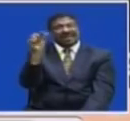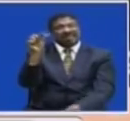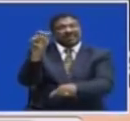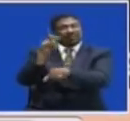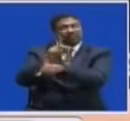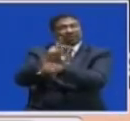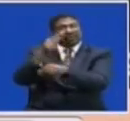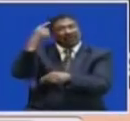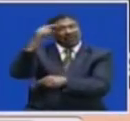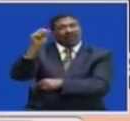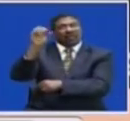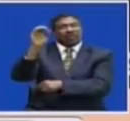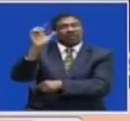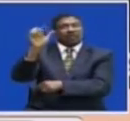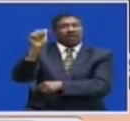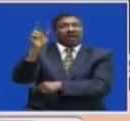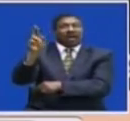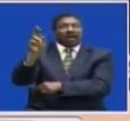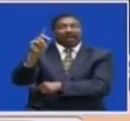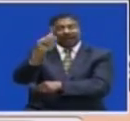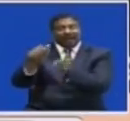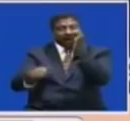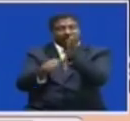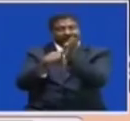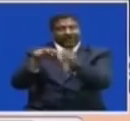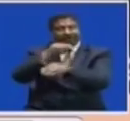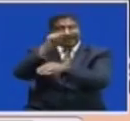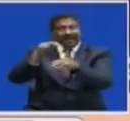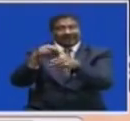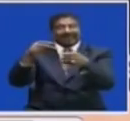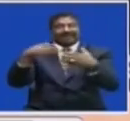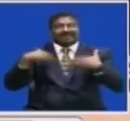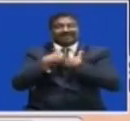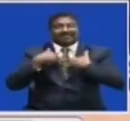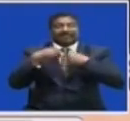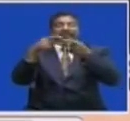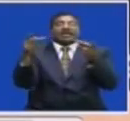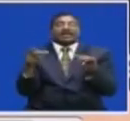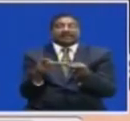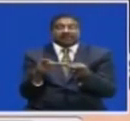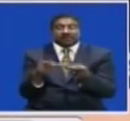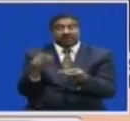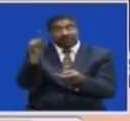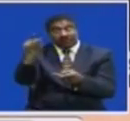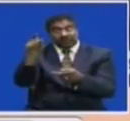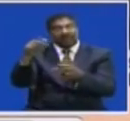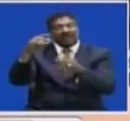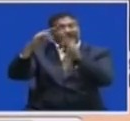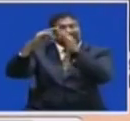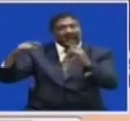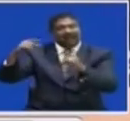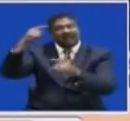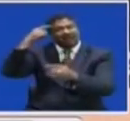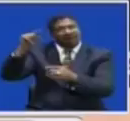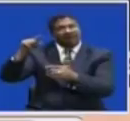the Kafue National Park It's predominantly an area That is a camp for national